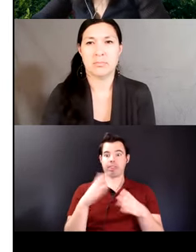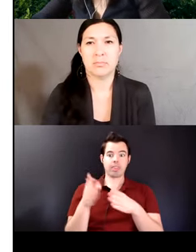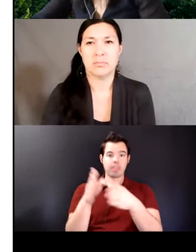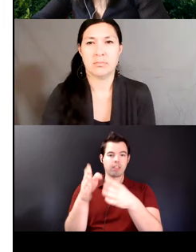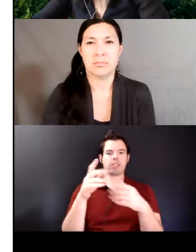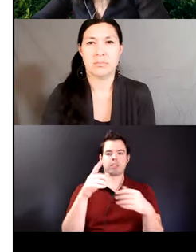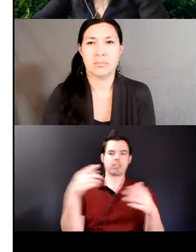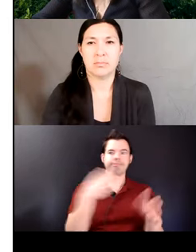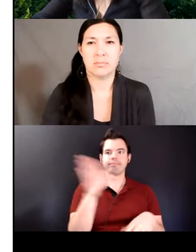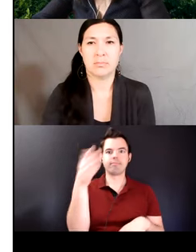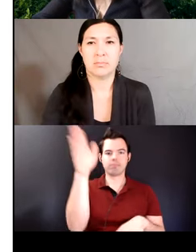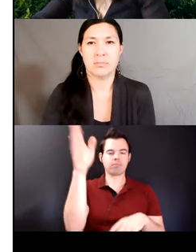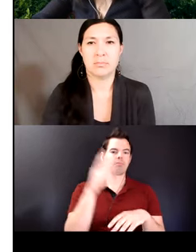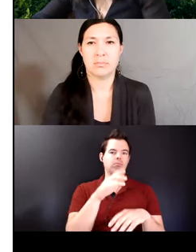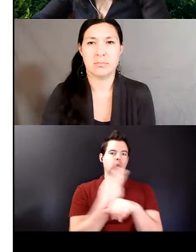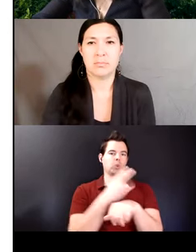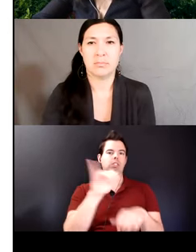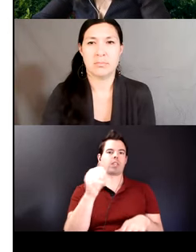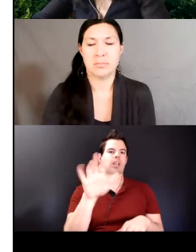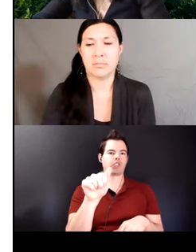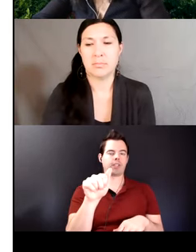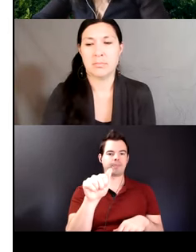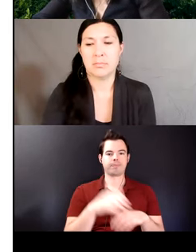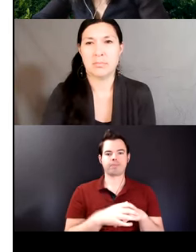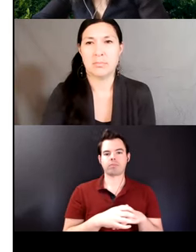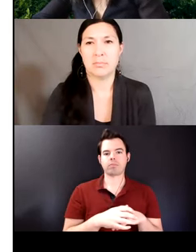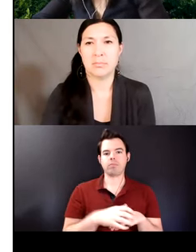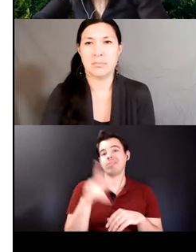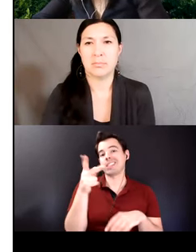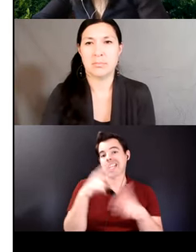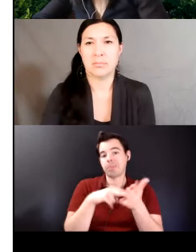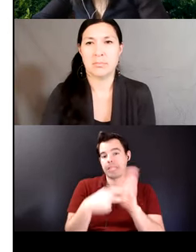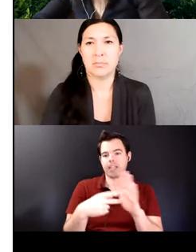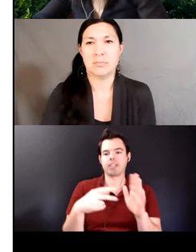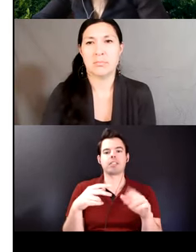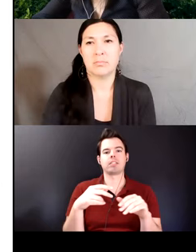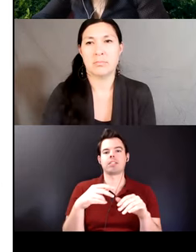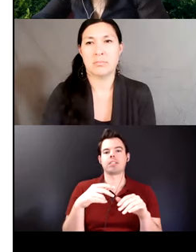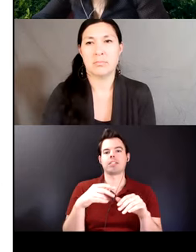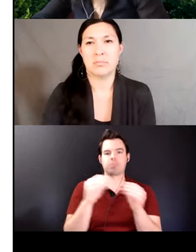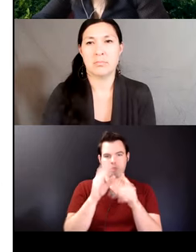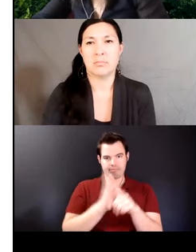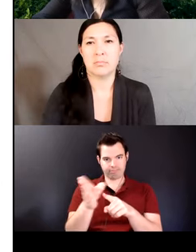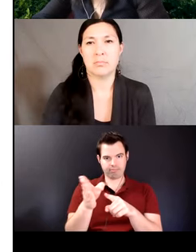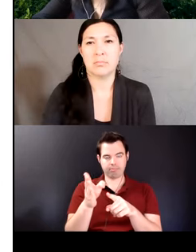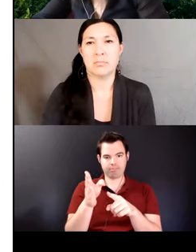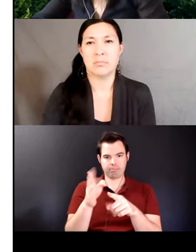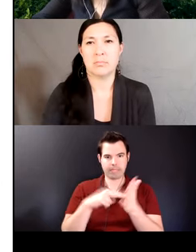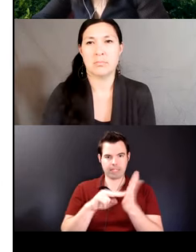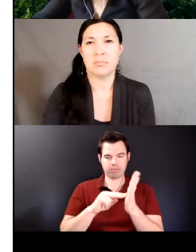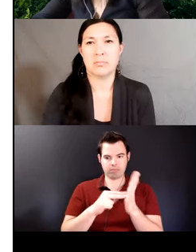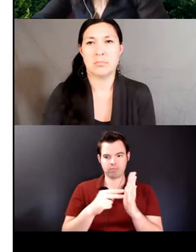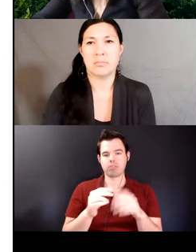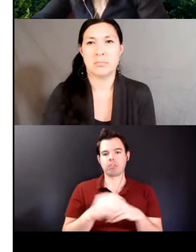semantics the second meaning is interpreted in a narrower space and when it combines with verbs